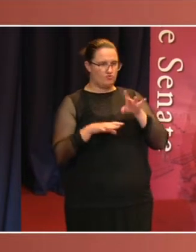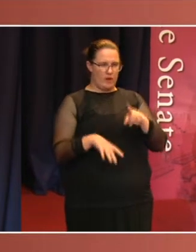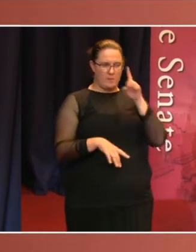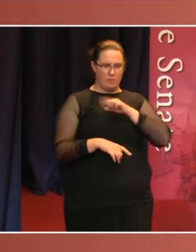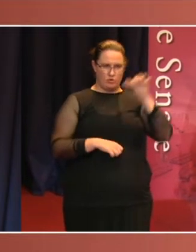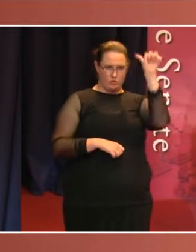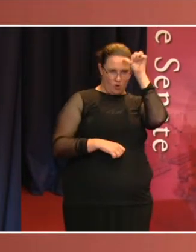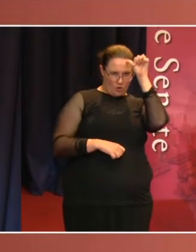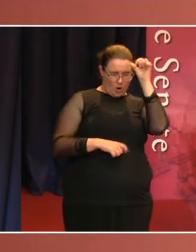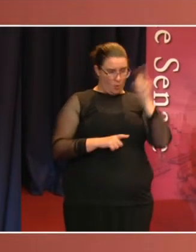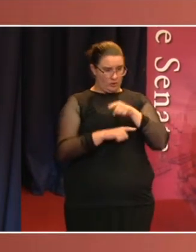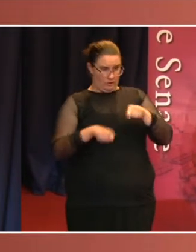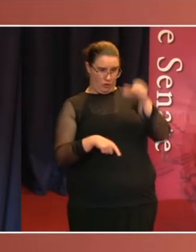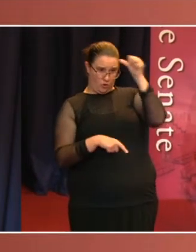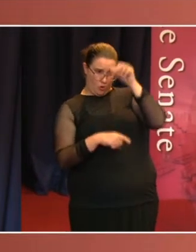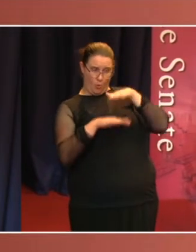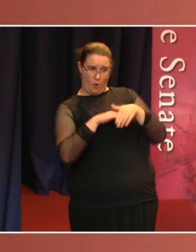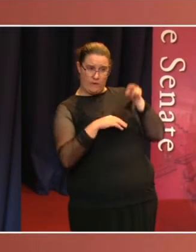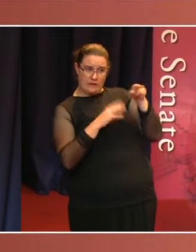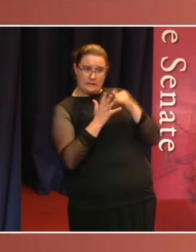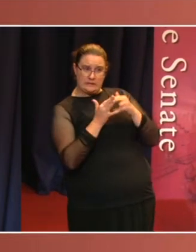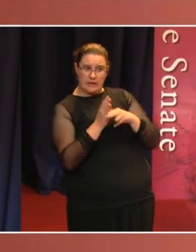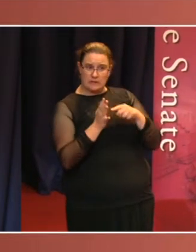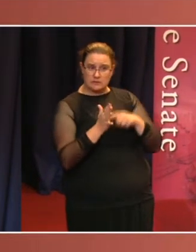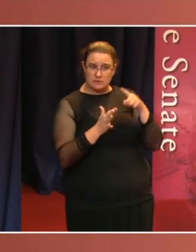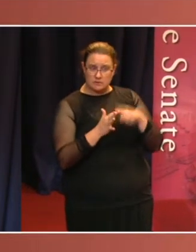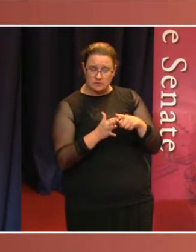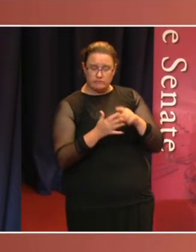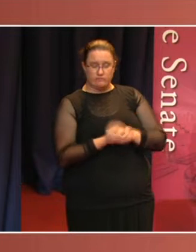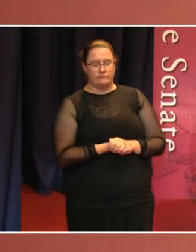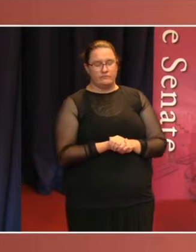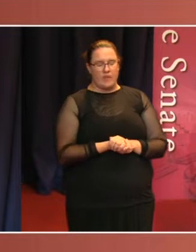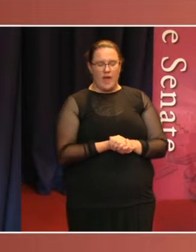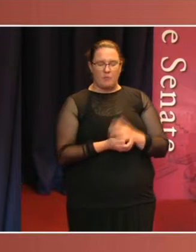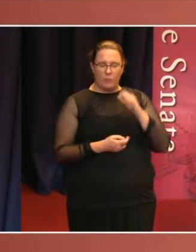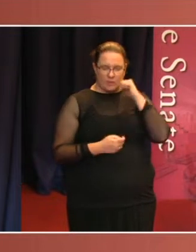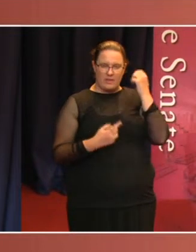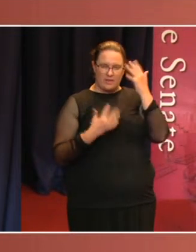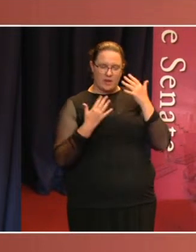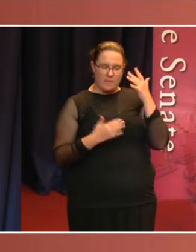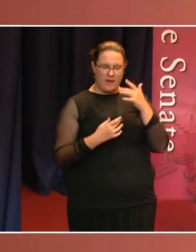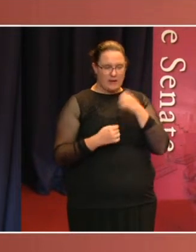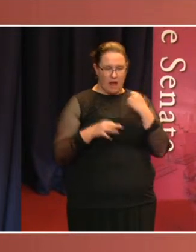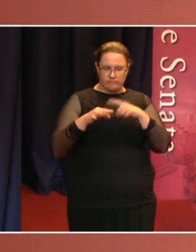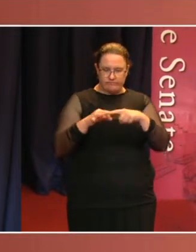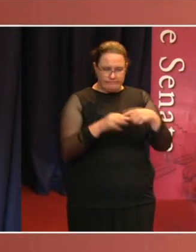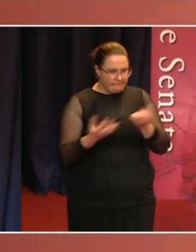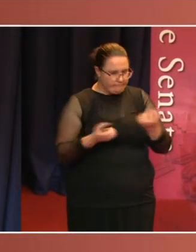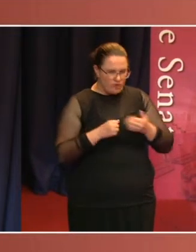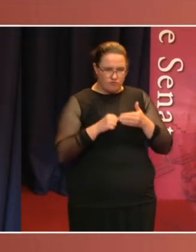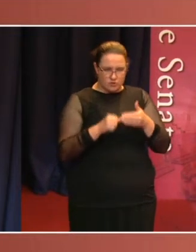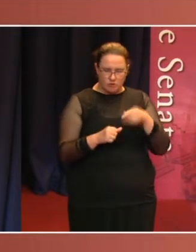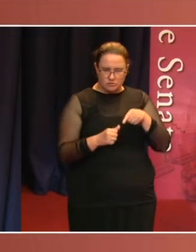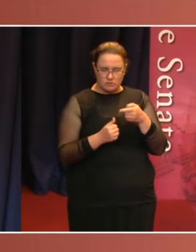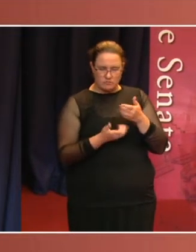know about the Senate and its implications and the implications of those results for our democracy. At first blush,